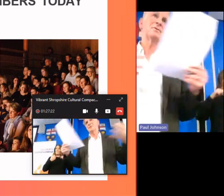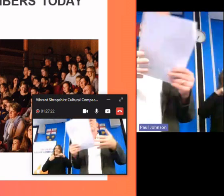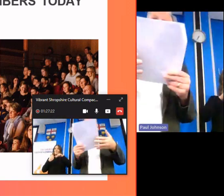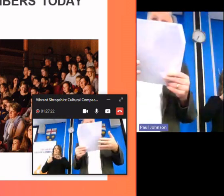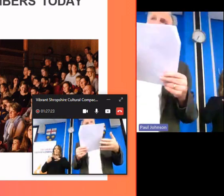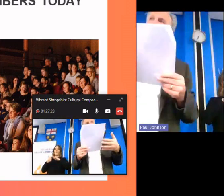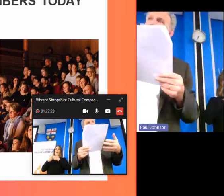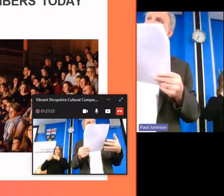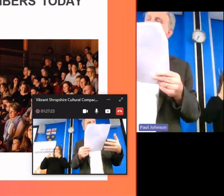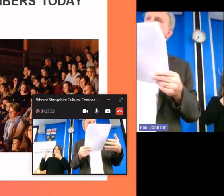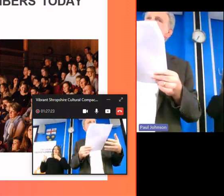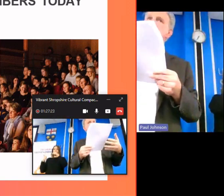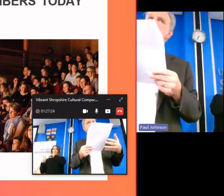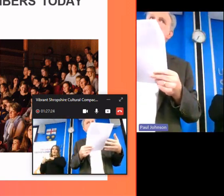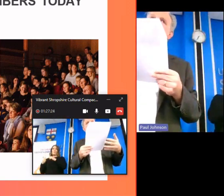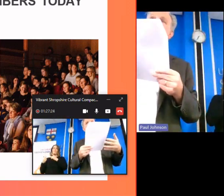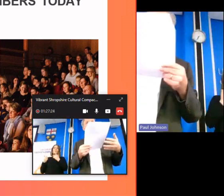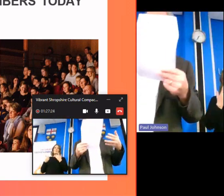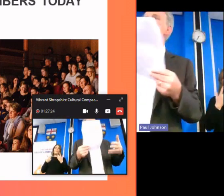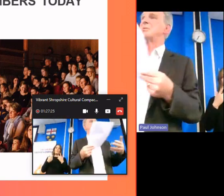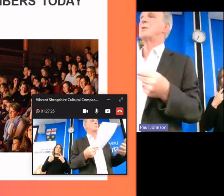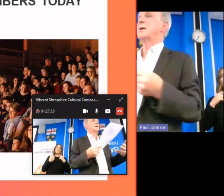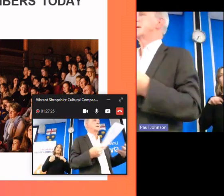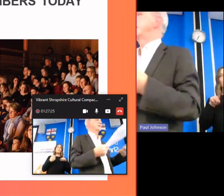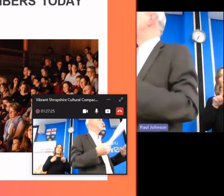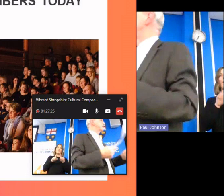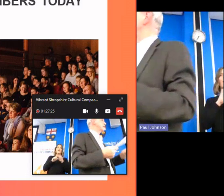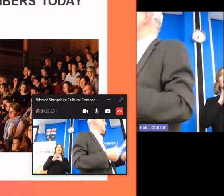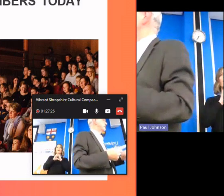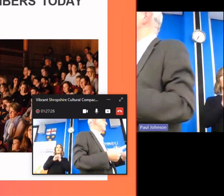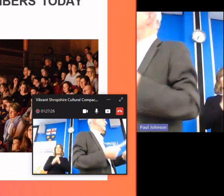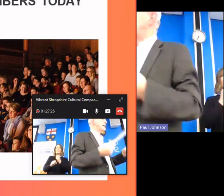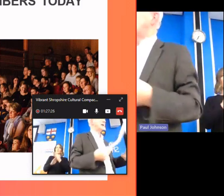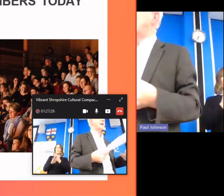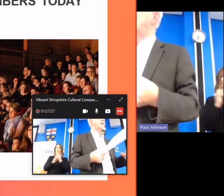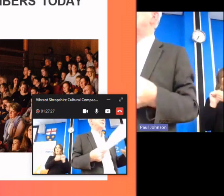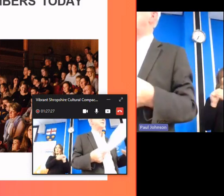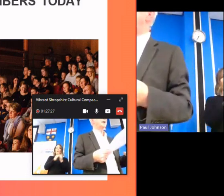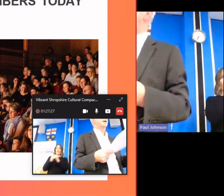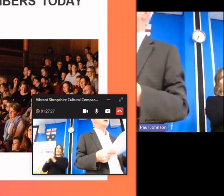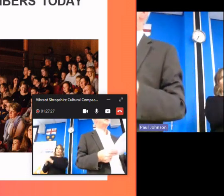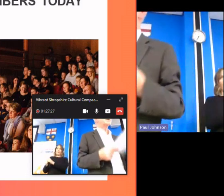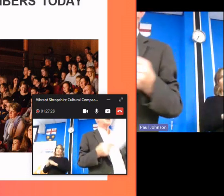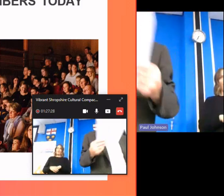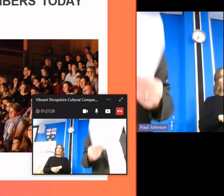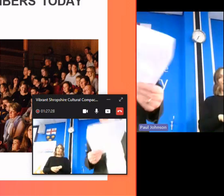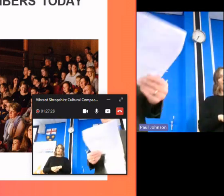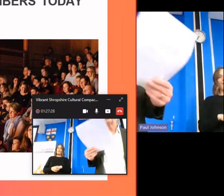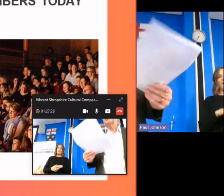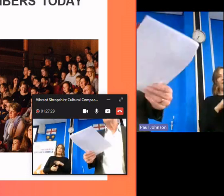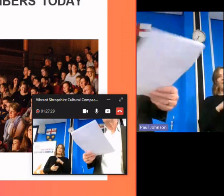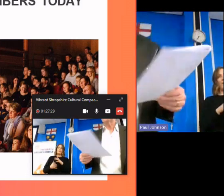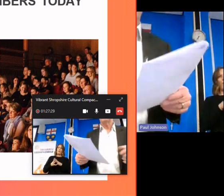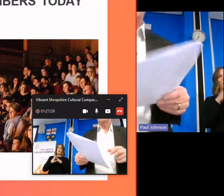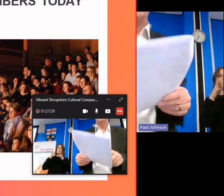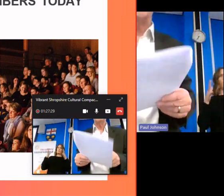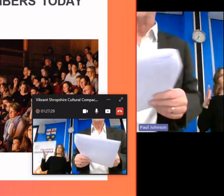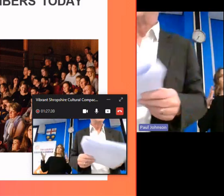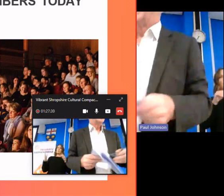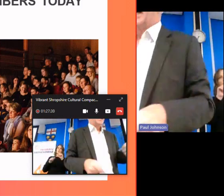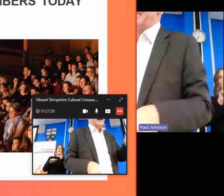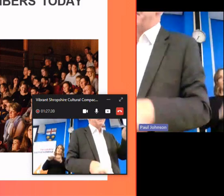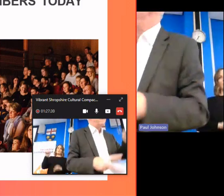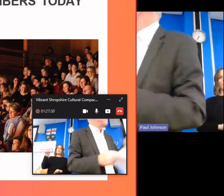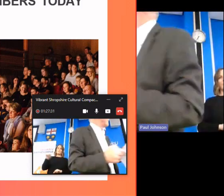to um uh to then uh commit to working in partnership again as well because it's a huge brief otherwise